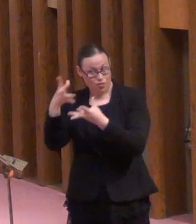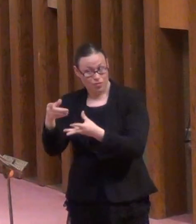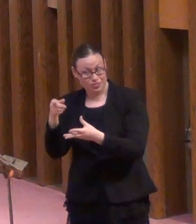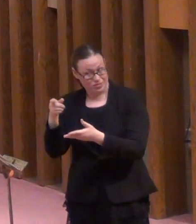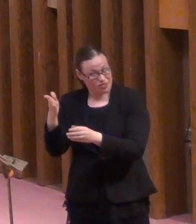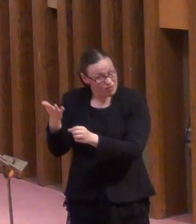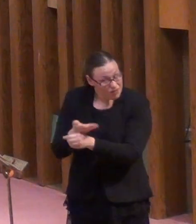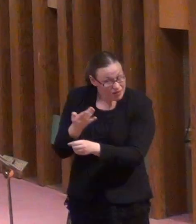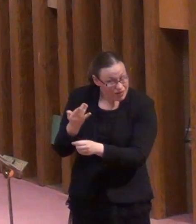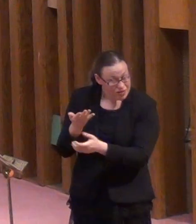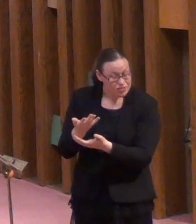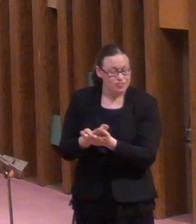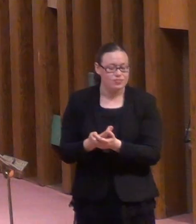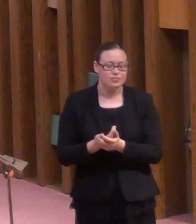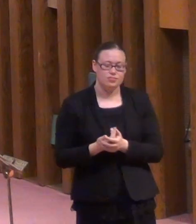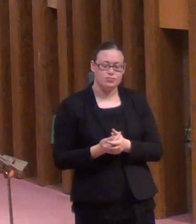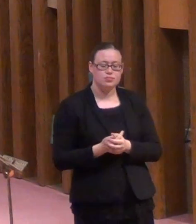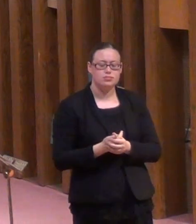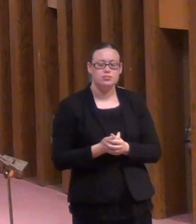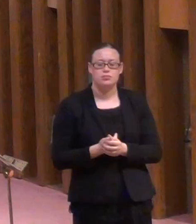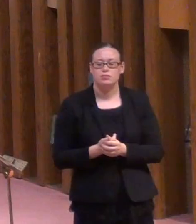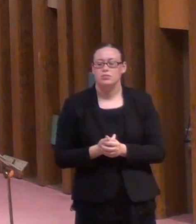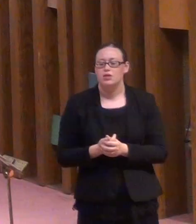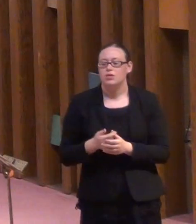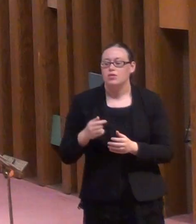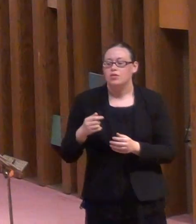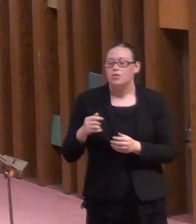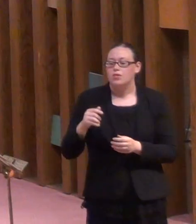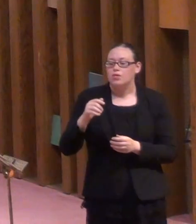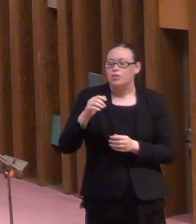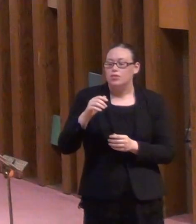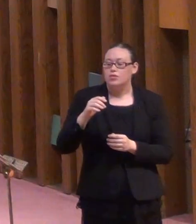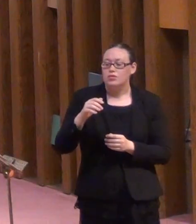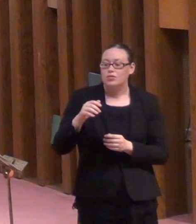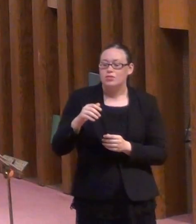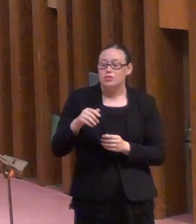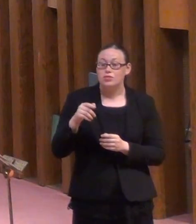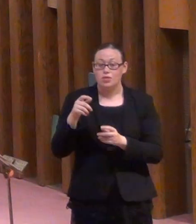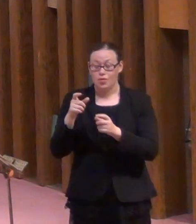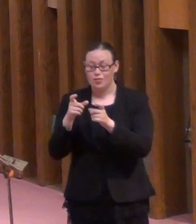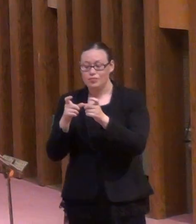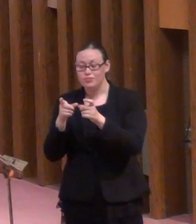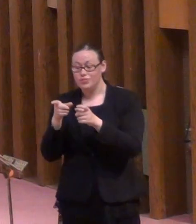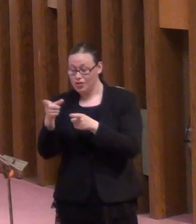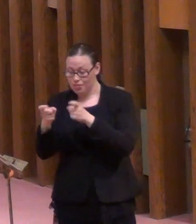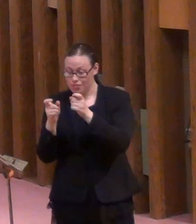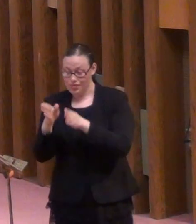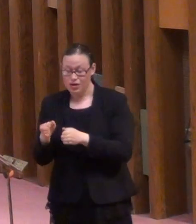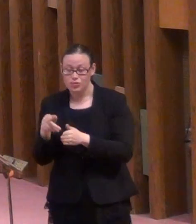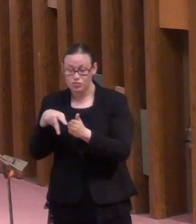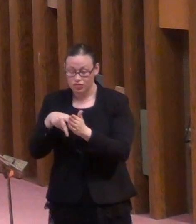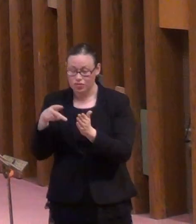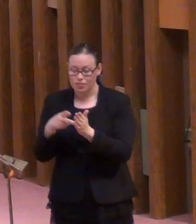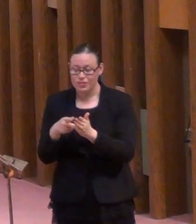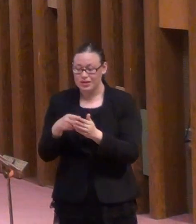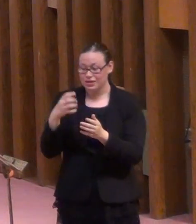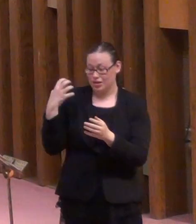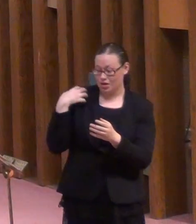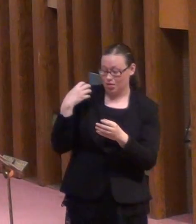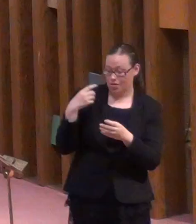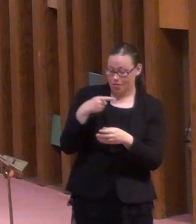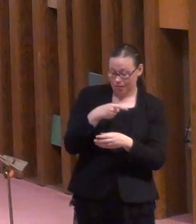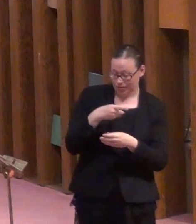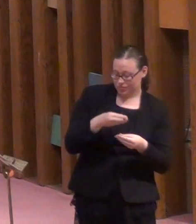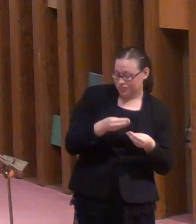refers to any servant who is entrusted with the property of the master. And he was called upon to